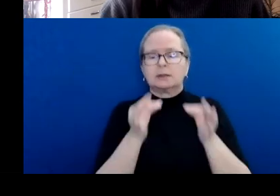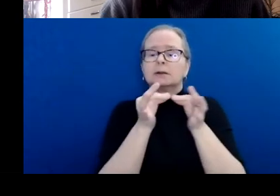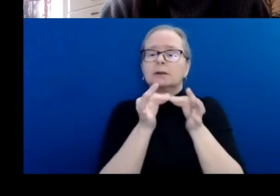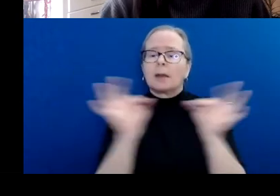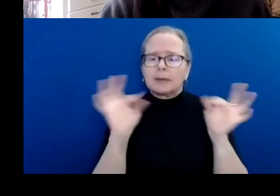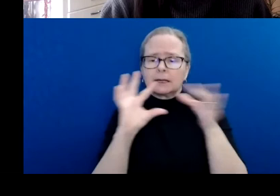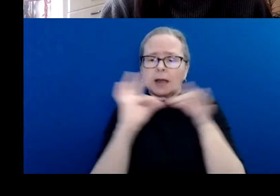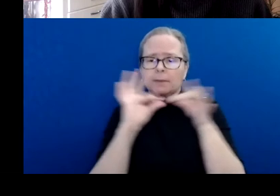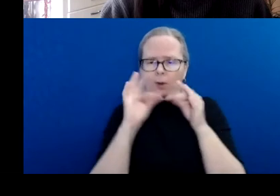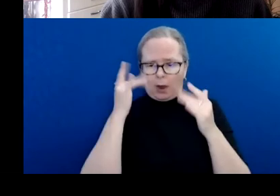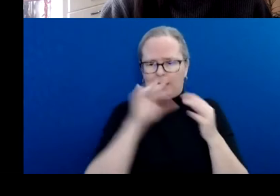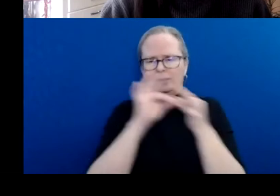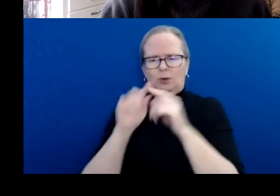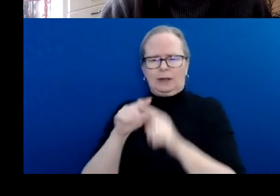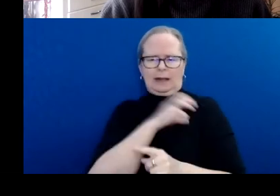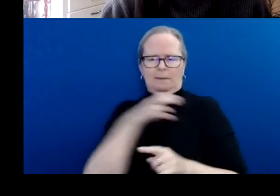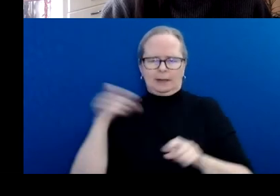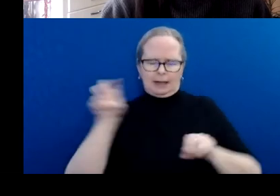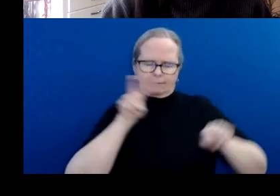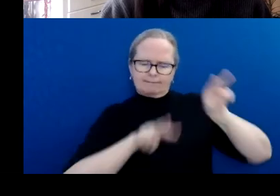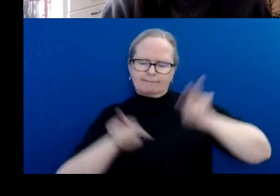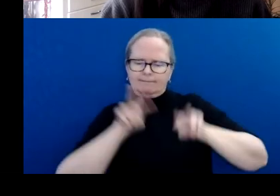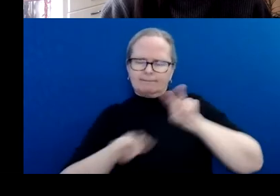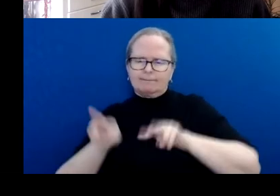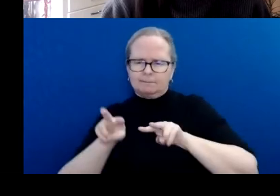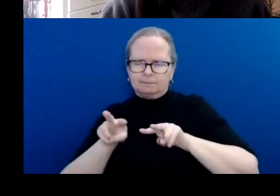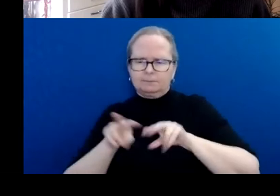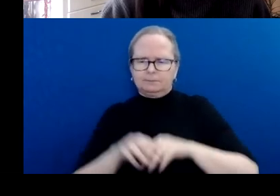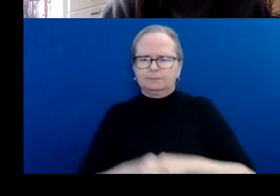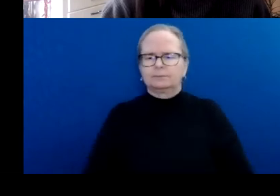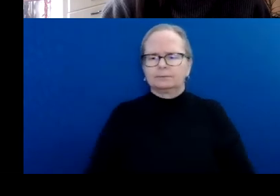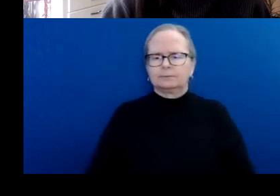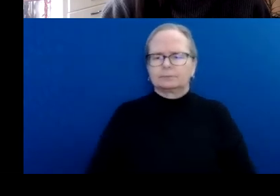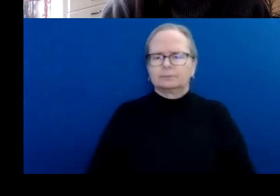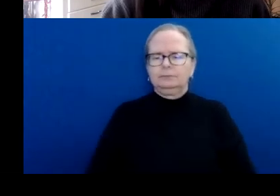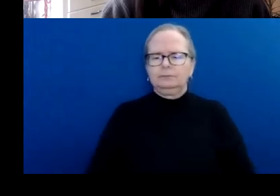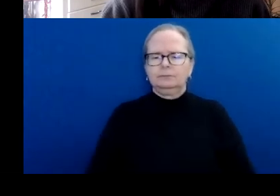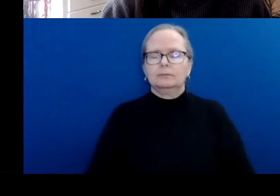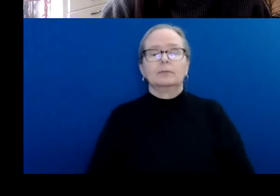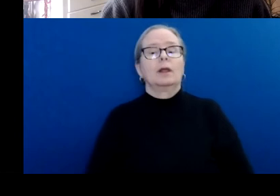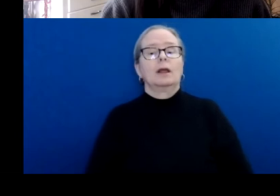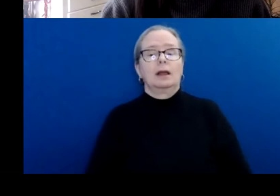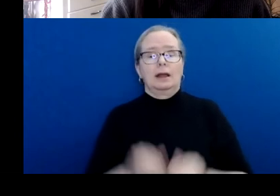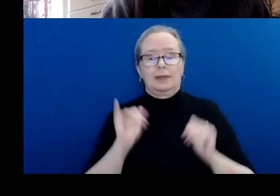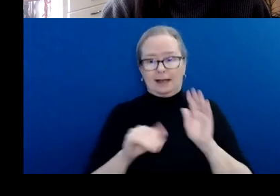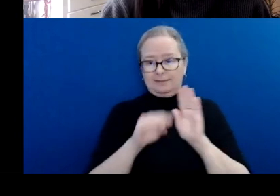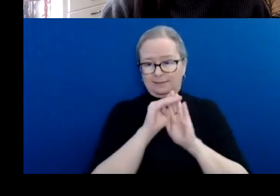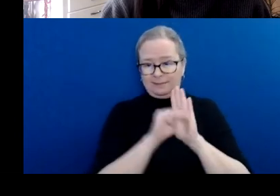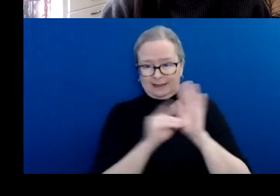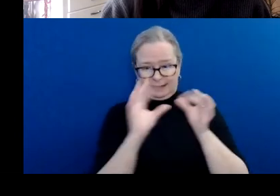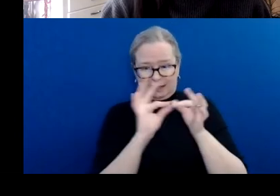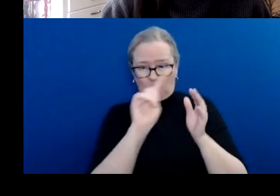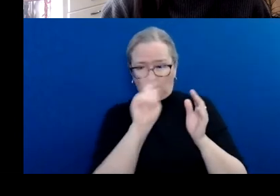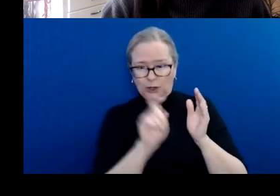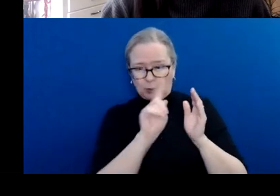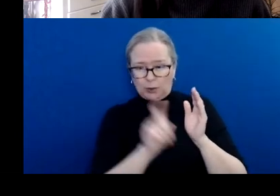Keep in mind, this introduction provides the most significant context for how assessors understand how